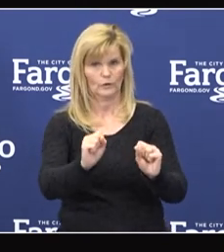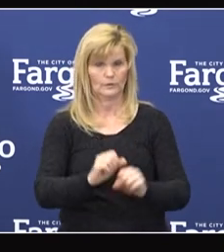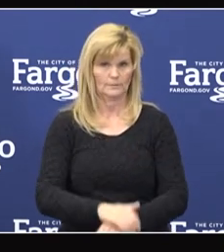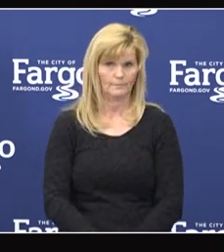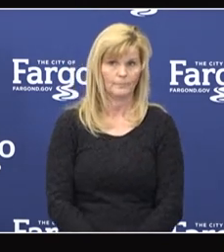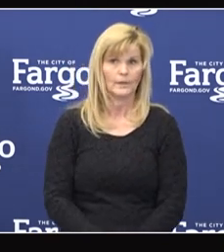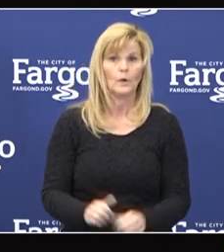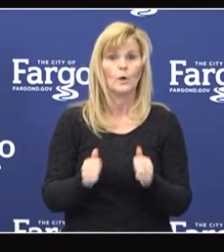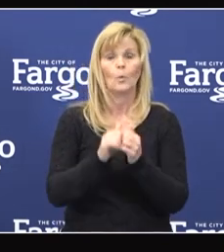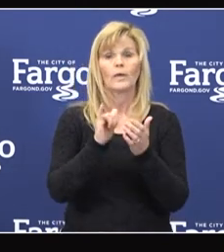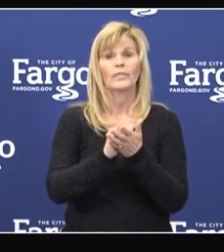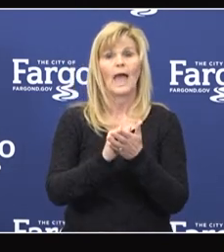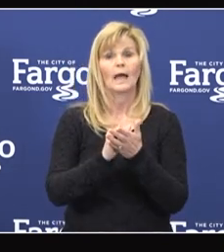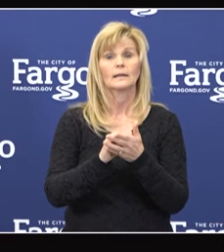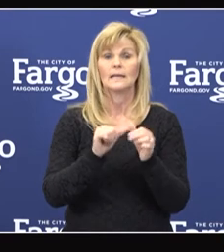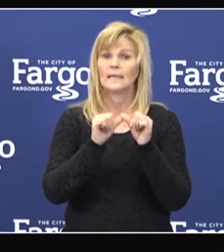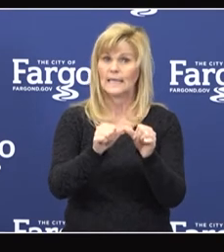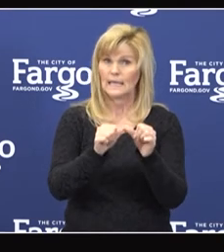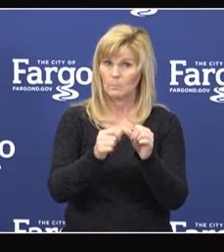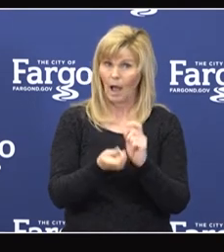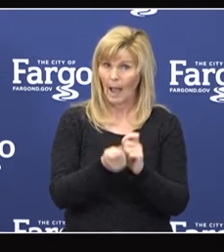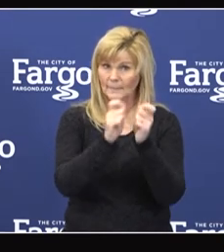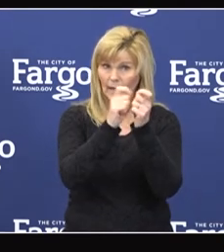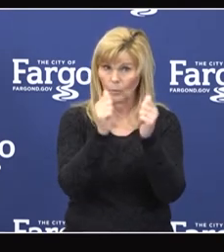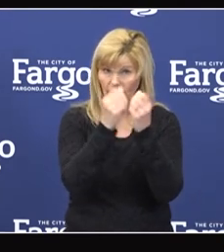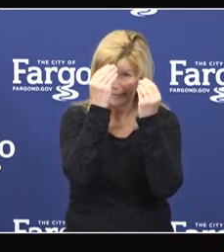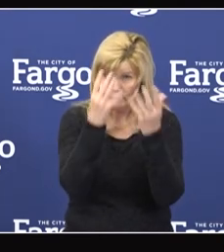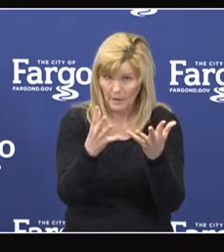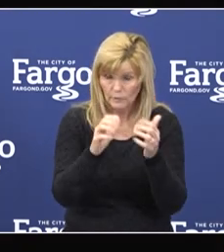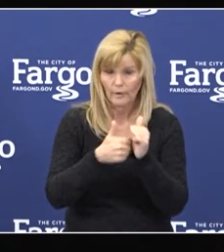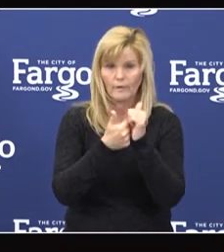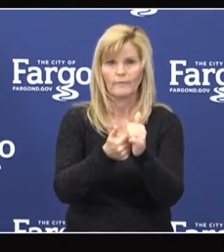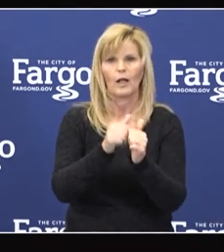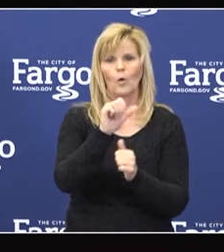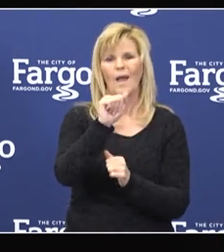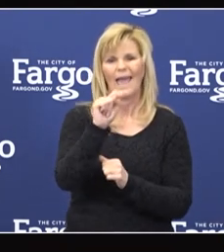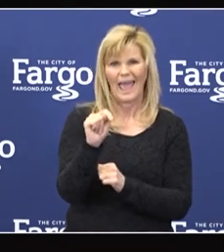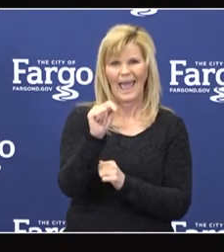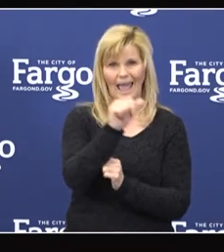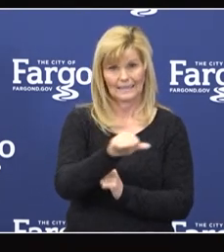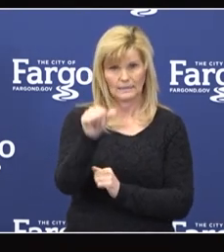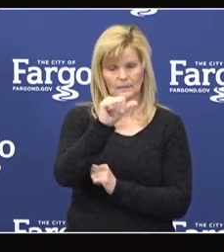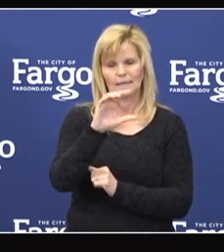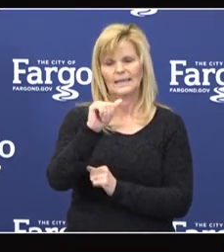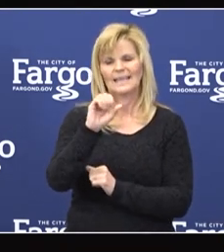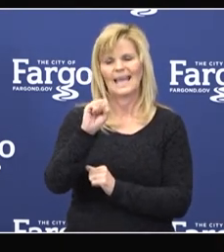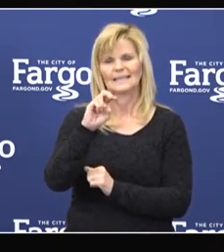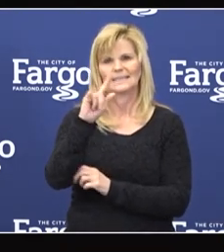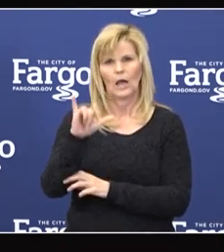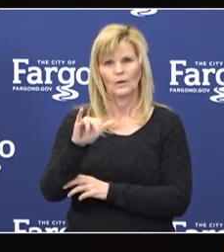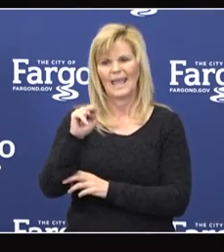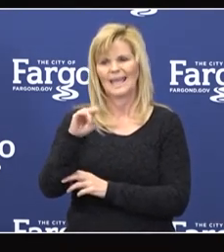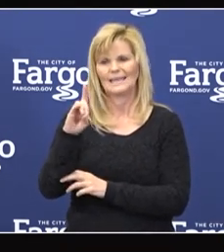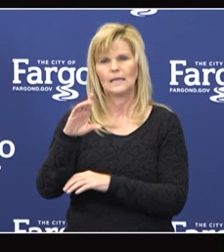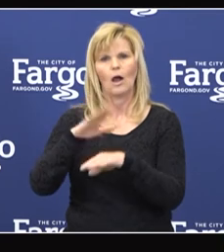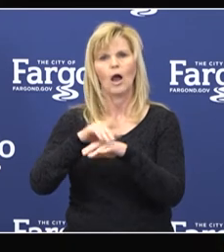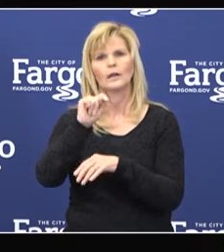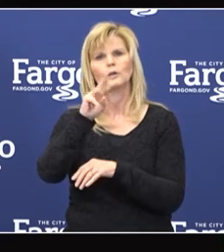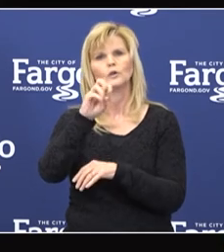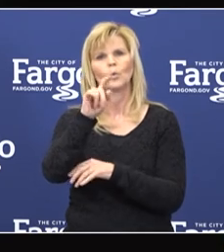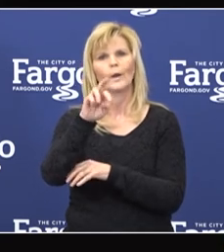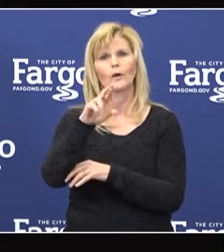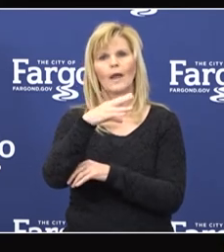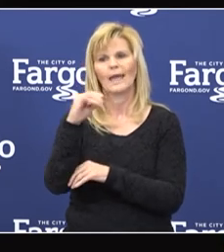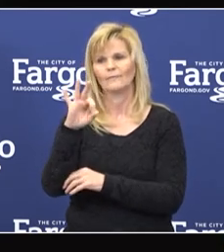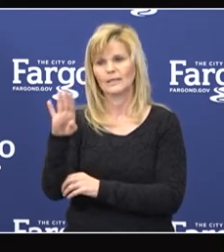With that, stay up to date with any changes moving forward by following at Cass County GovND on Twitter and Facebook. And